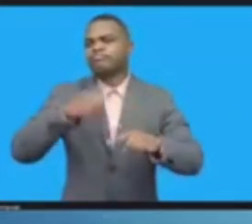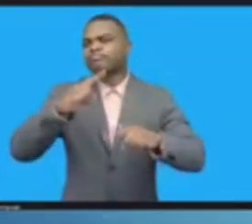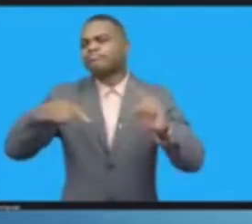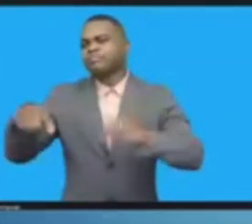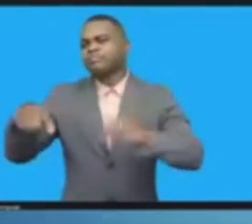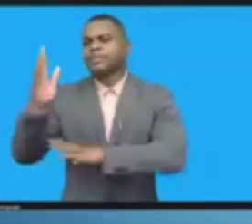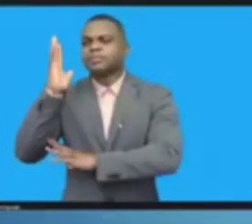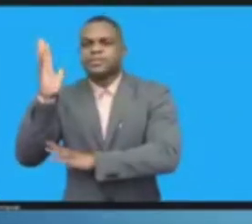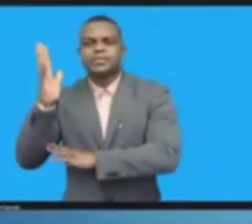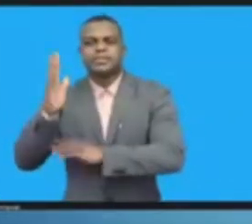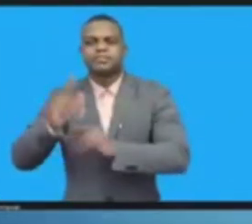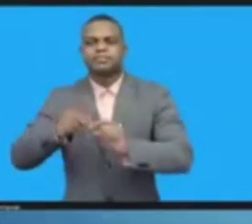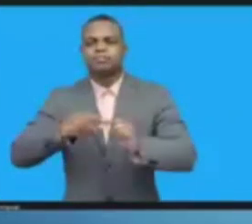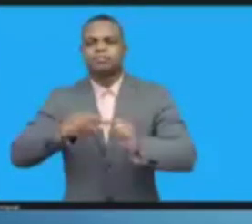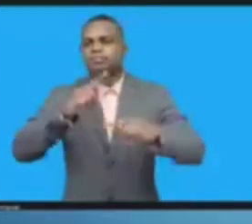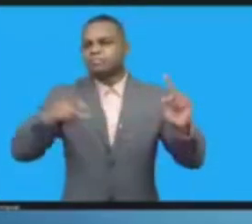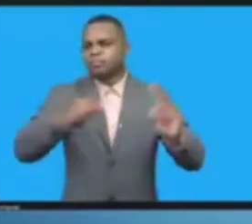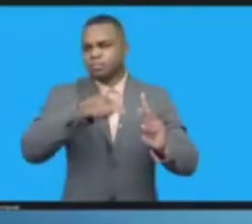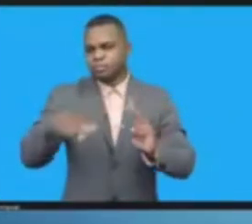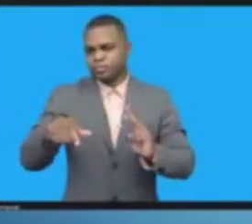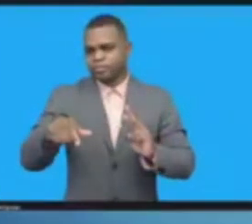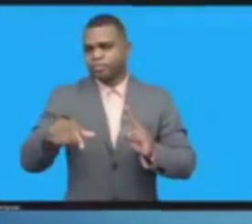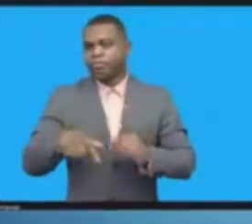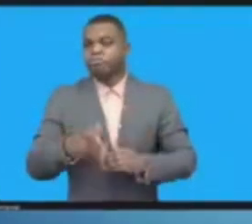Yes. Okay.